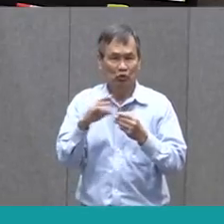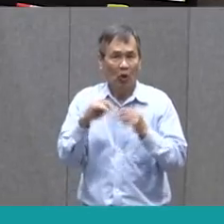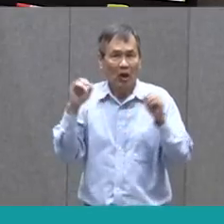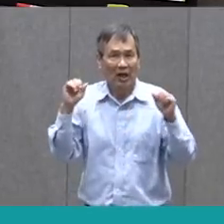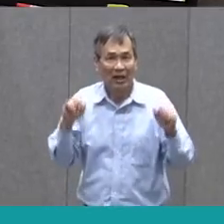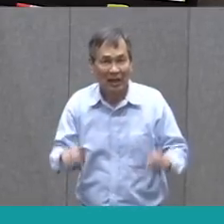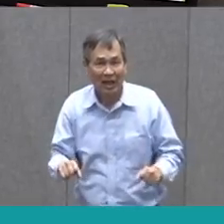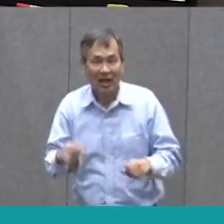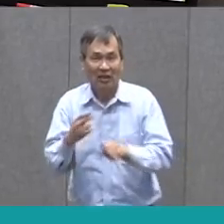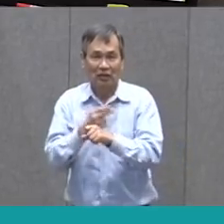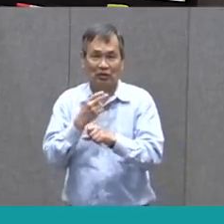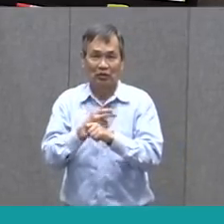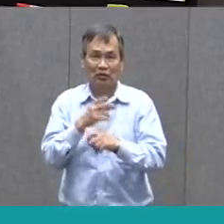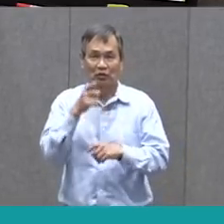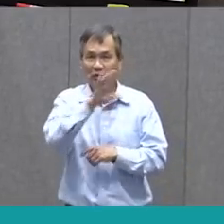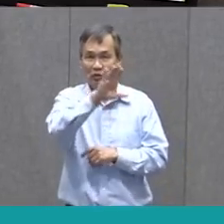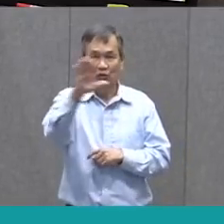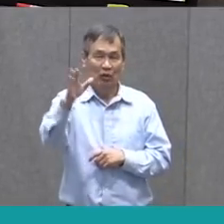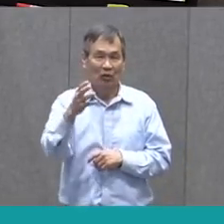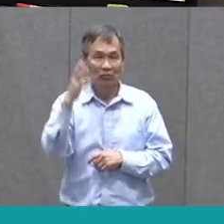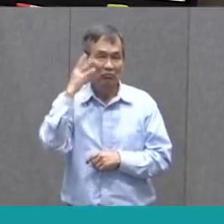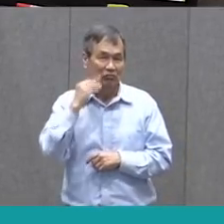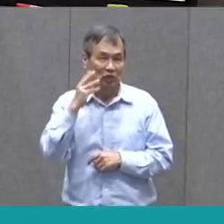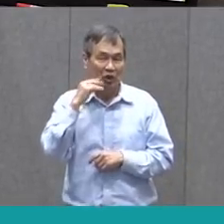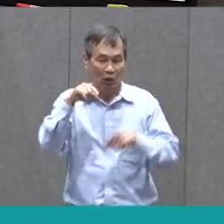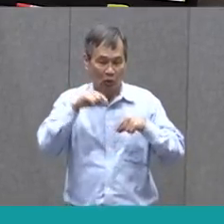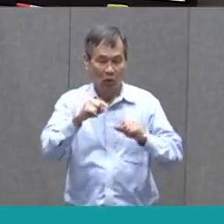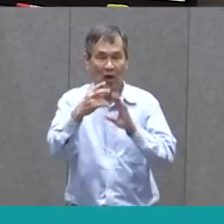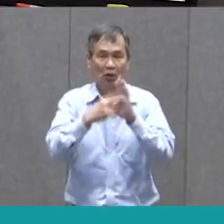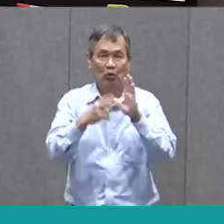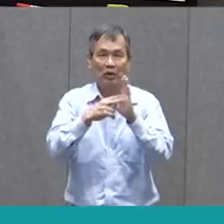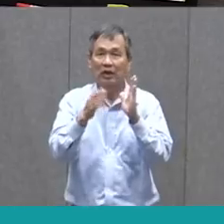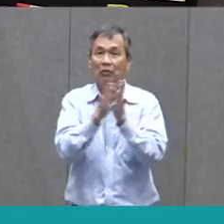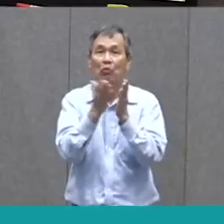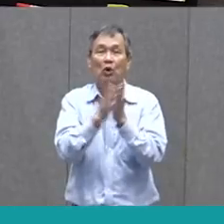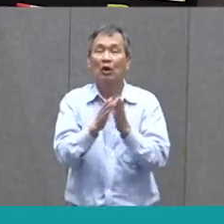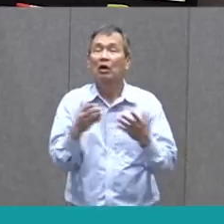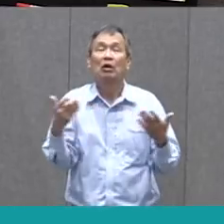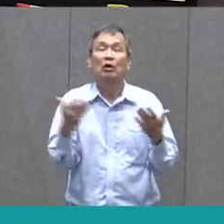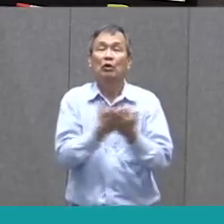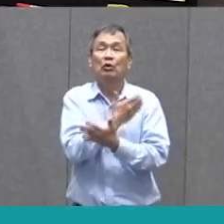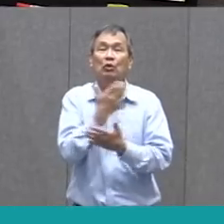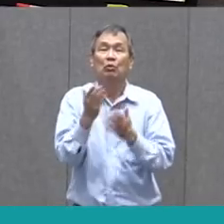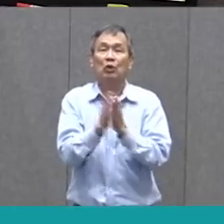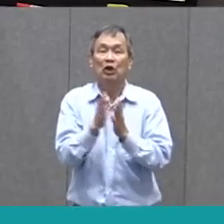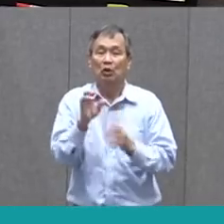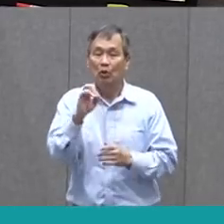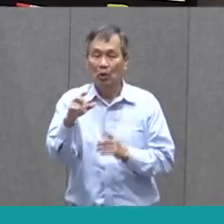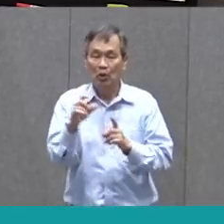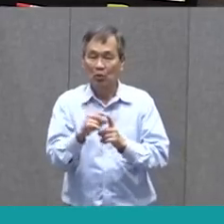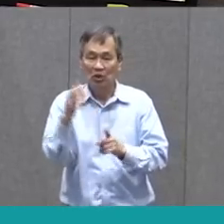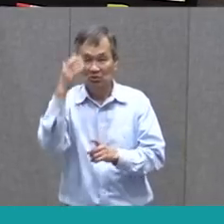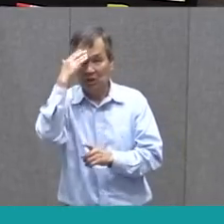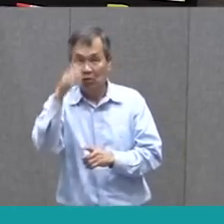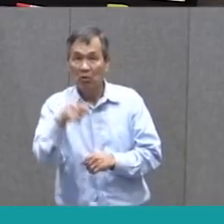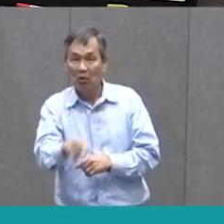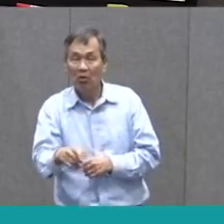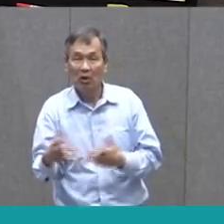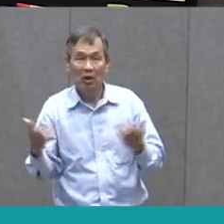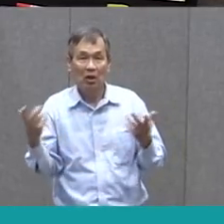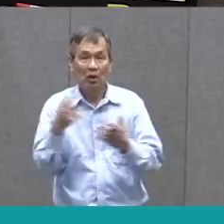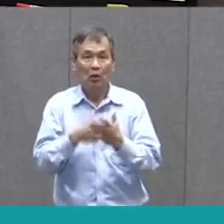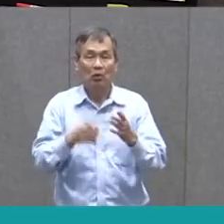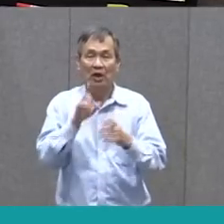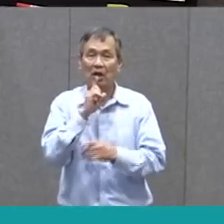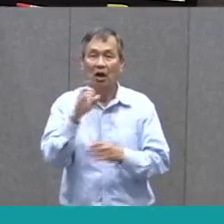can use that information when reading a book I've never seen before or when I hear a word that somebody else says. What are the